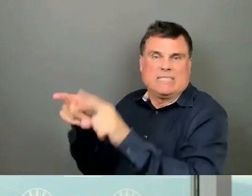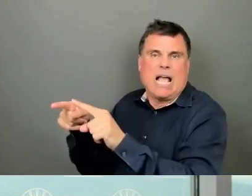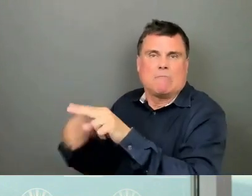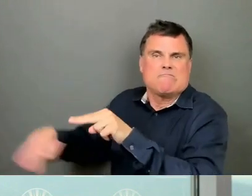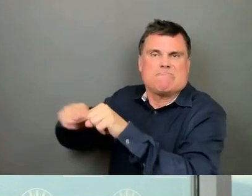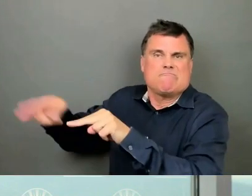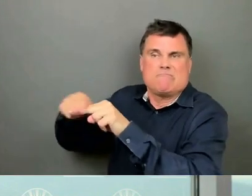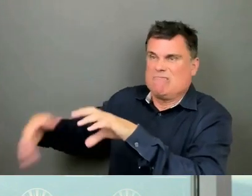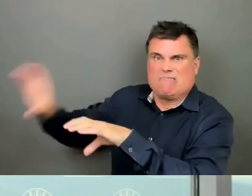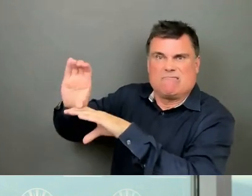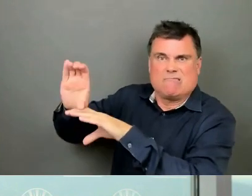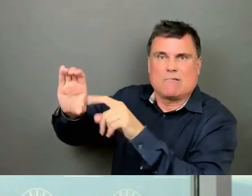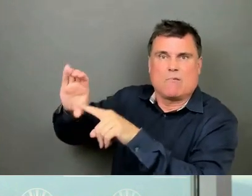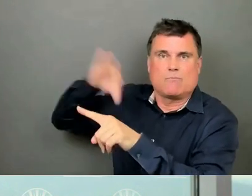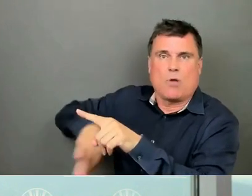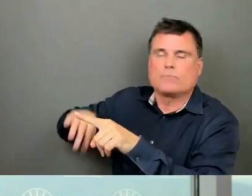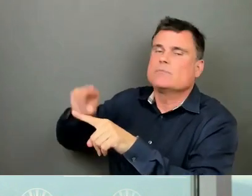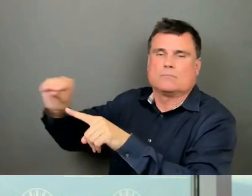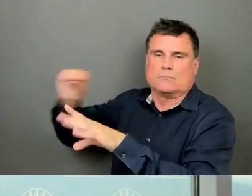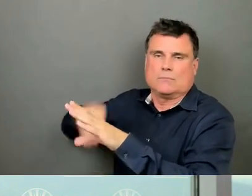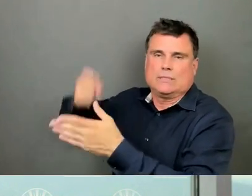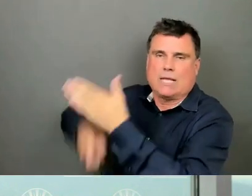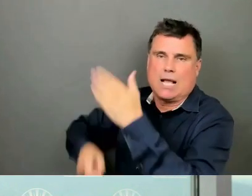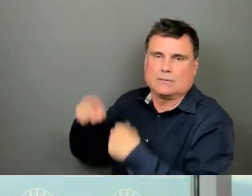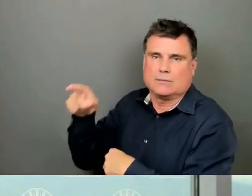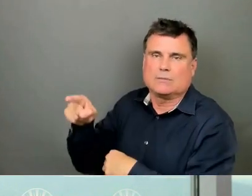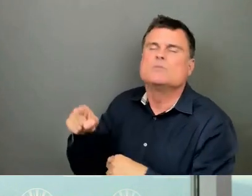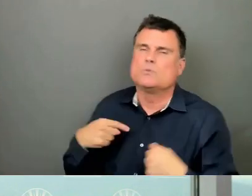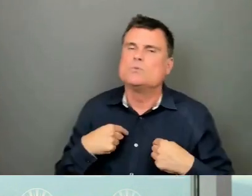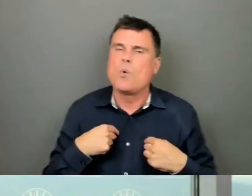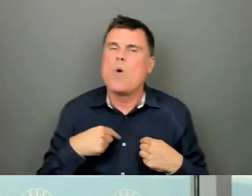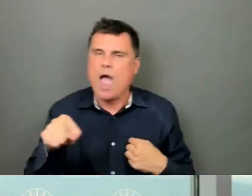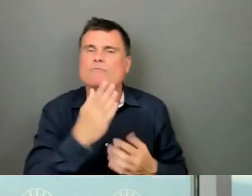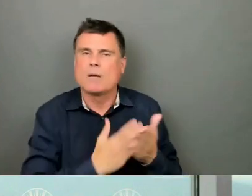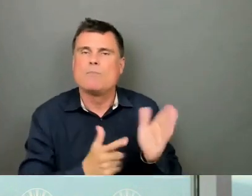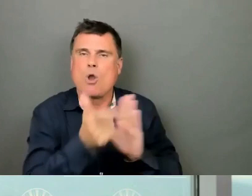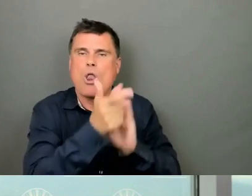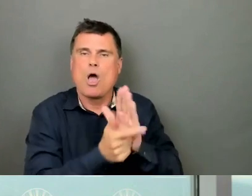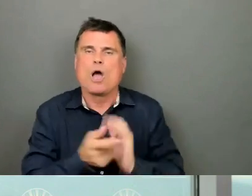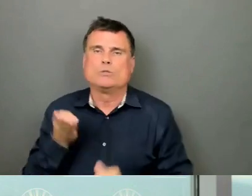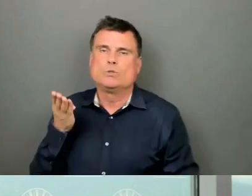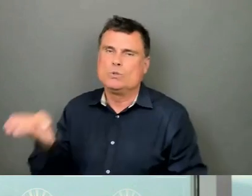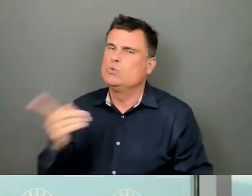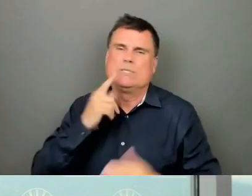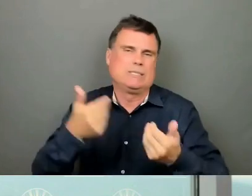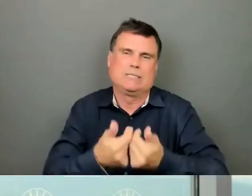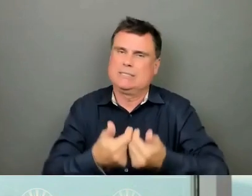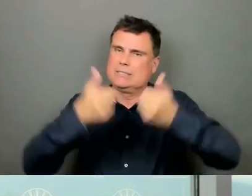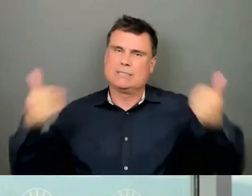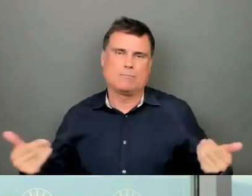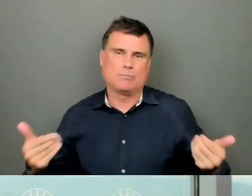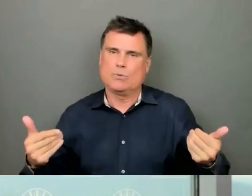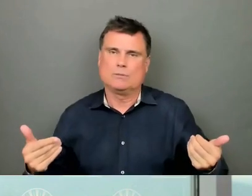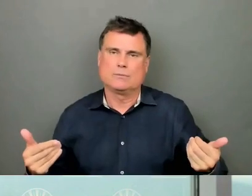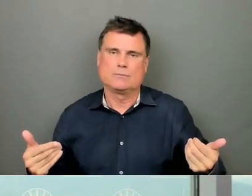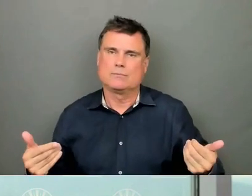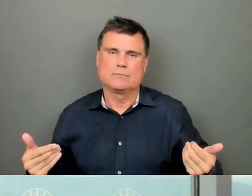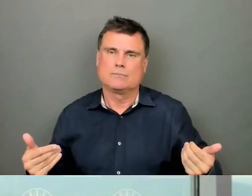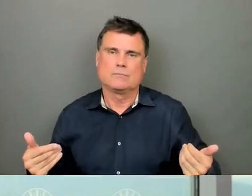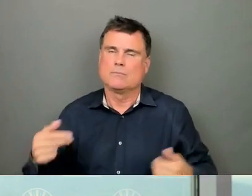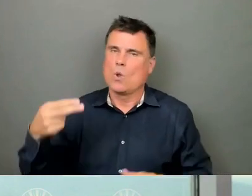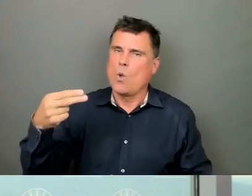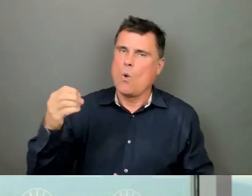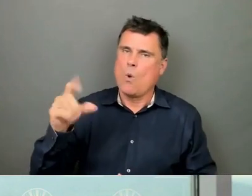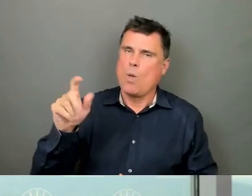And I do understand there's litigation in front of the court in relation to a separate Holborn project in the speculation tax which is public information.